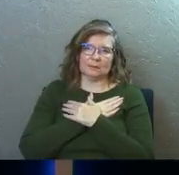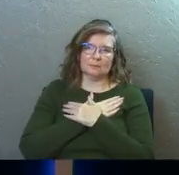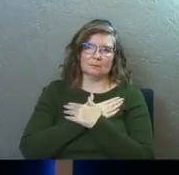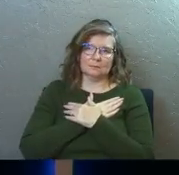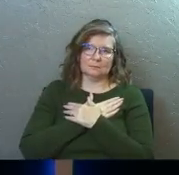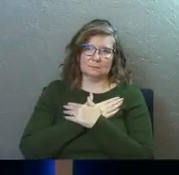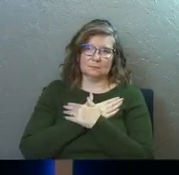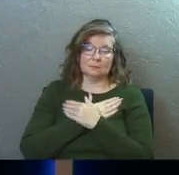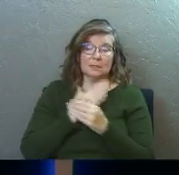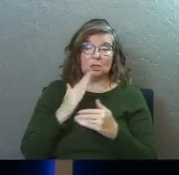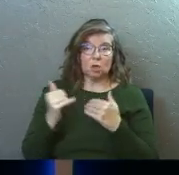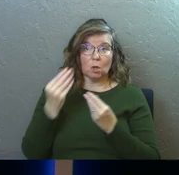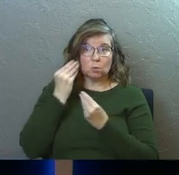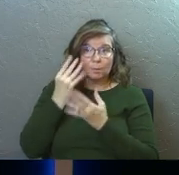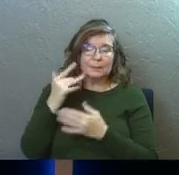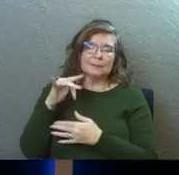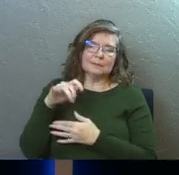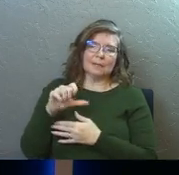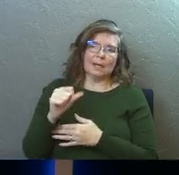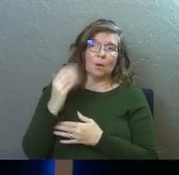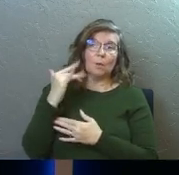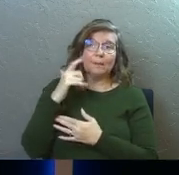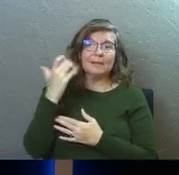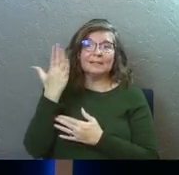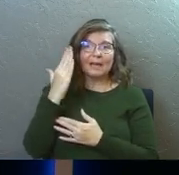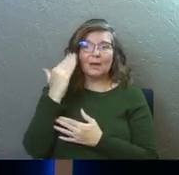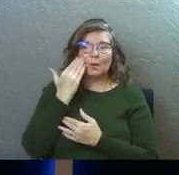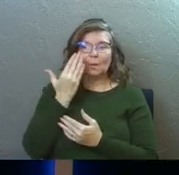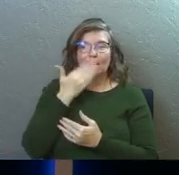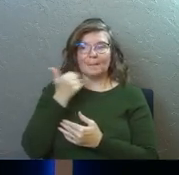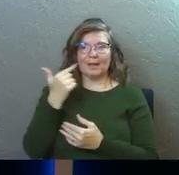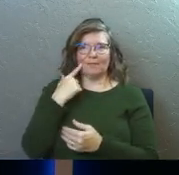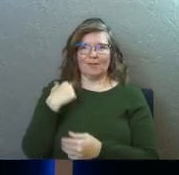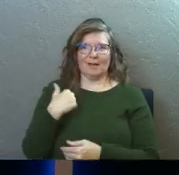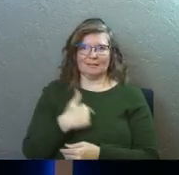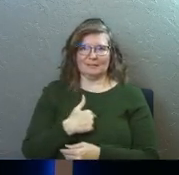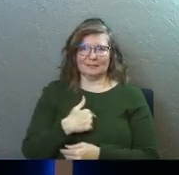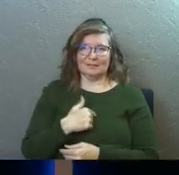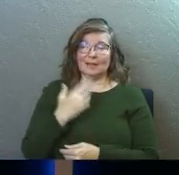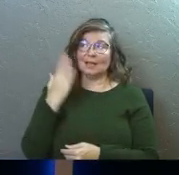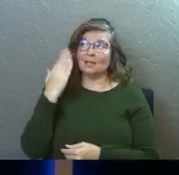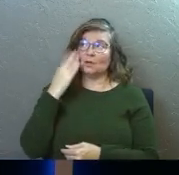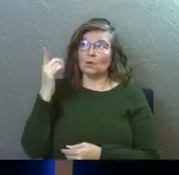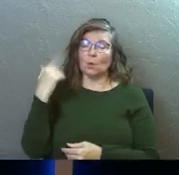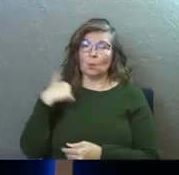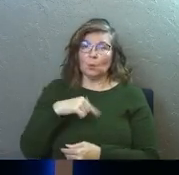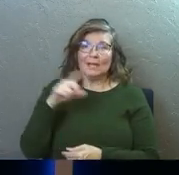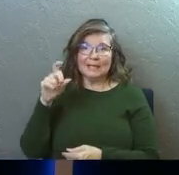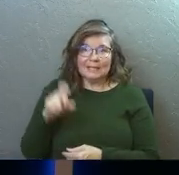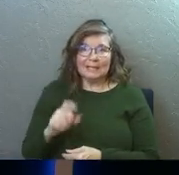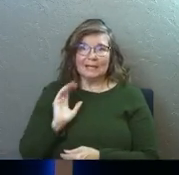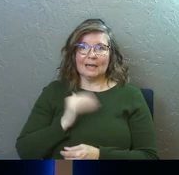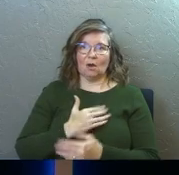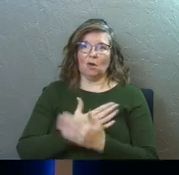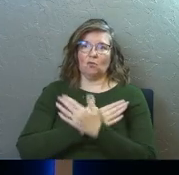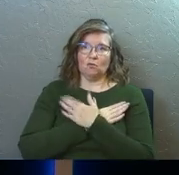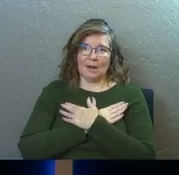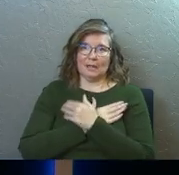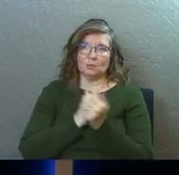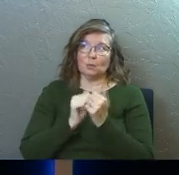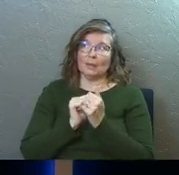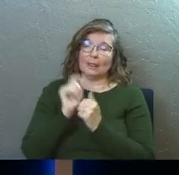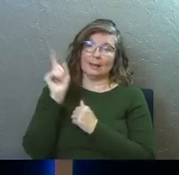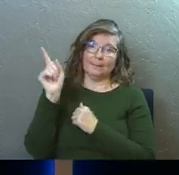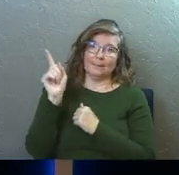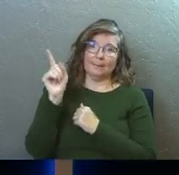obedience in the midst? Of course. But why? Because God knows what's best for us. And he knows that we need our rest in